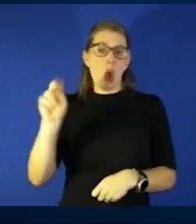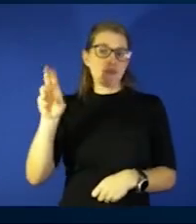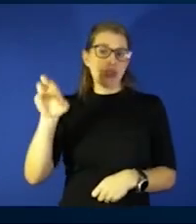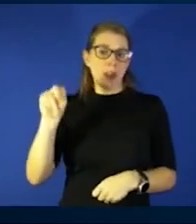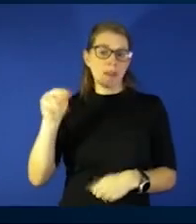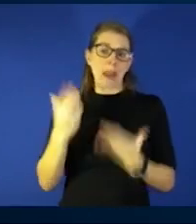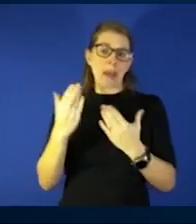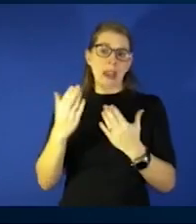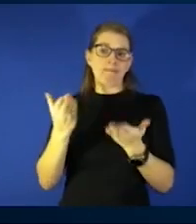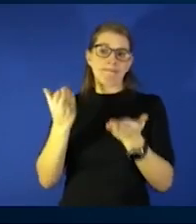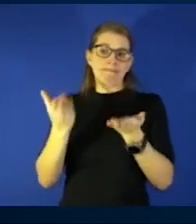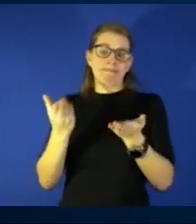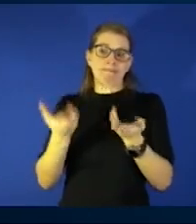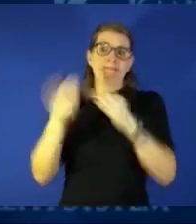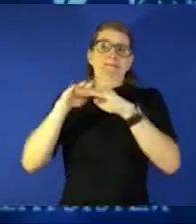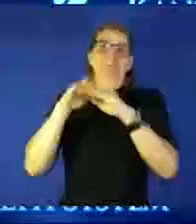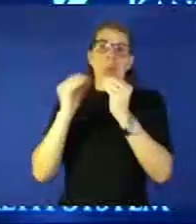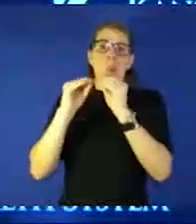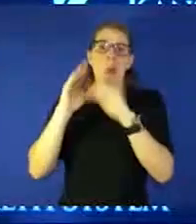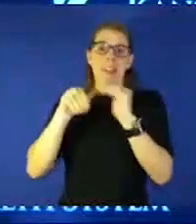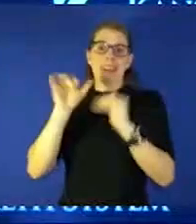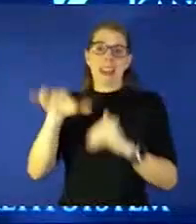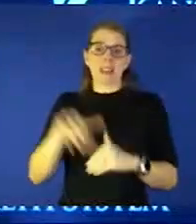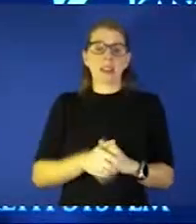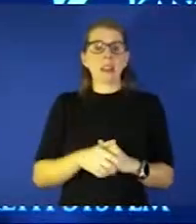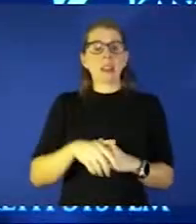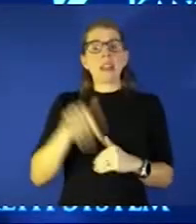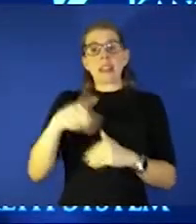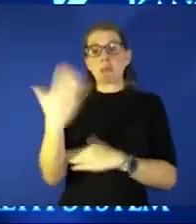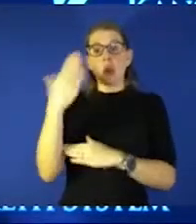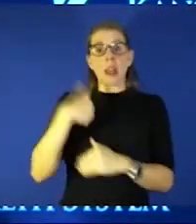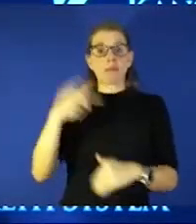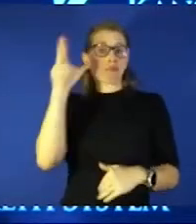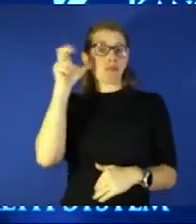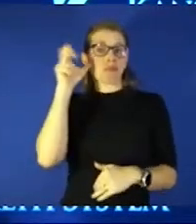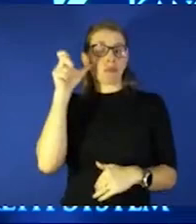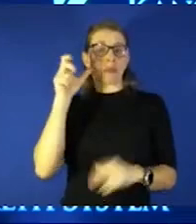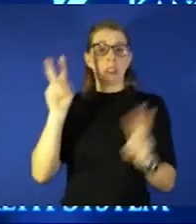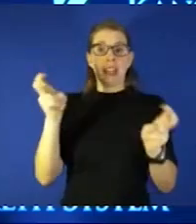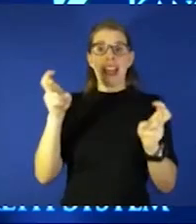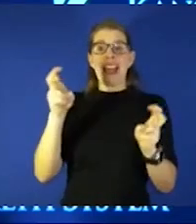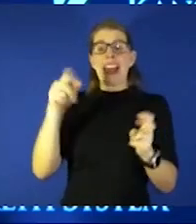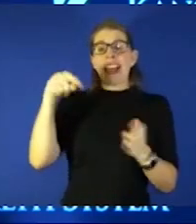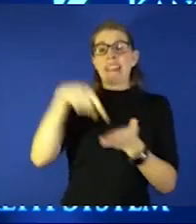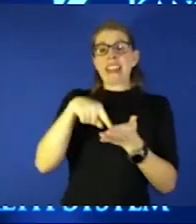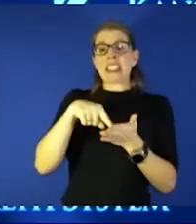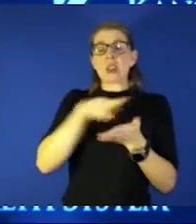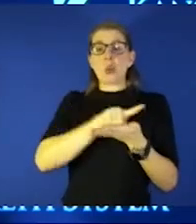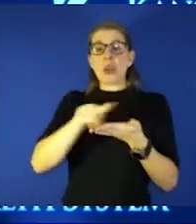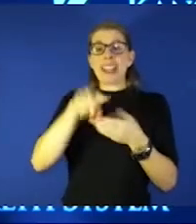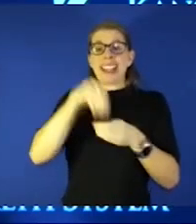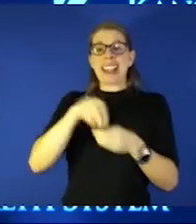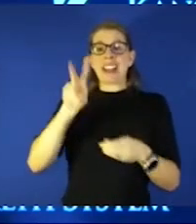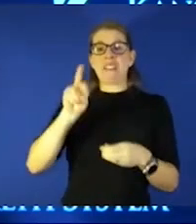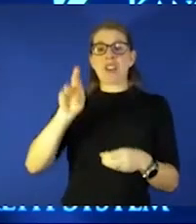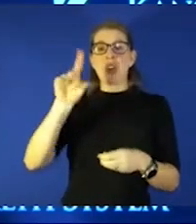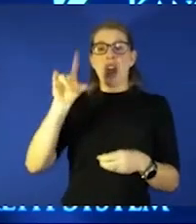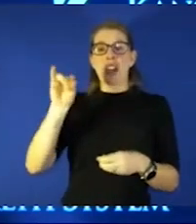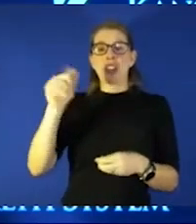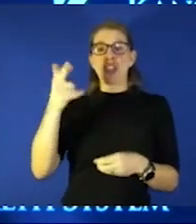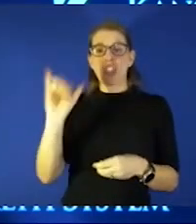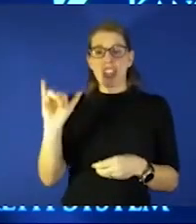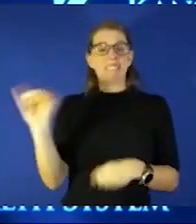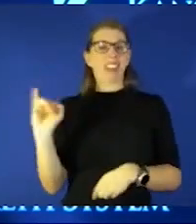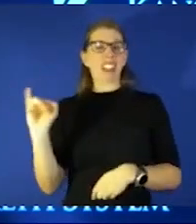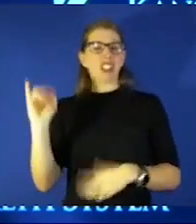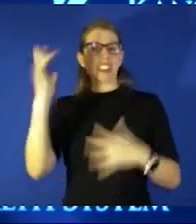listen I was listening this morning talk to this week in virology and they had one of their infectious disease experts on and you know